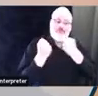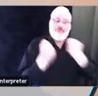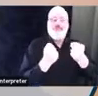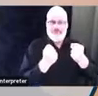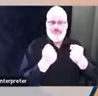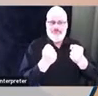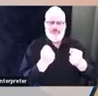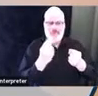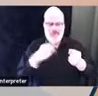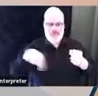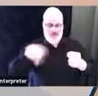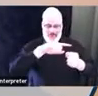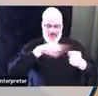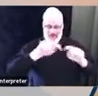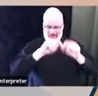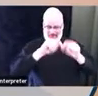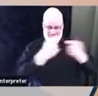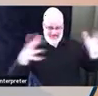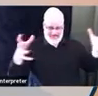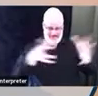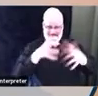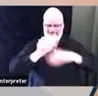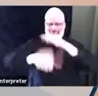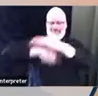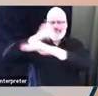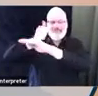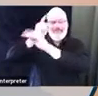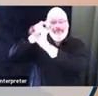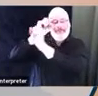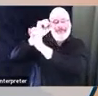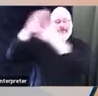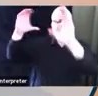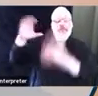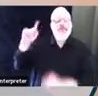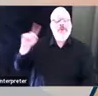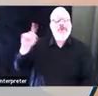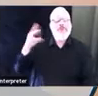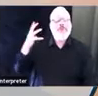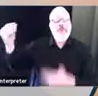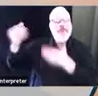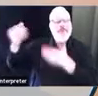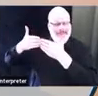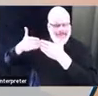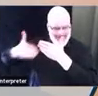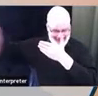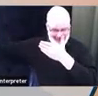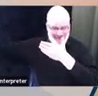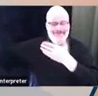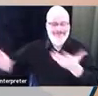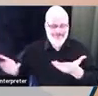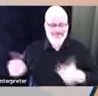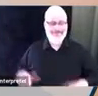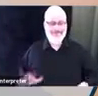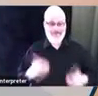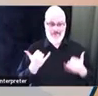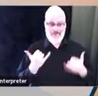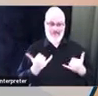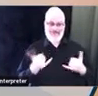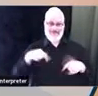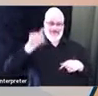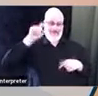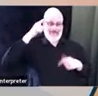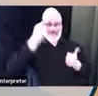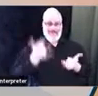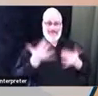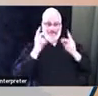very internally focused, you know, in the department with training and also as the chief of personnel. And so I would absolutely have